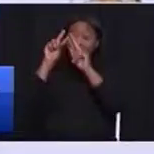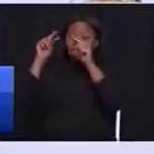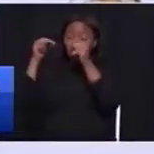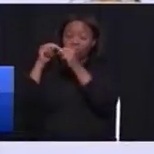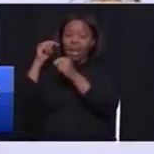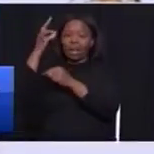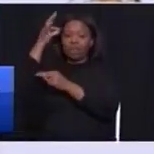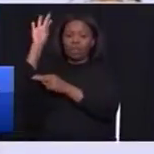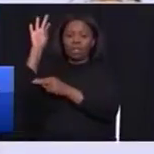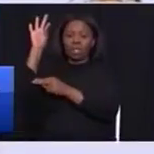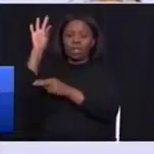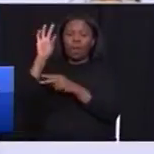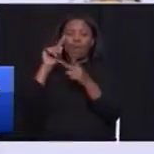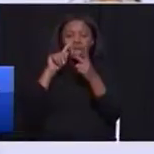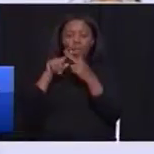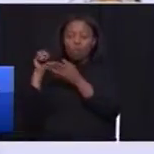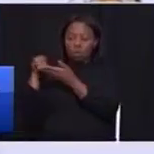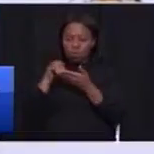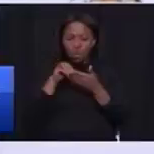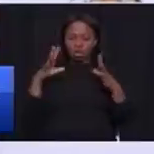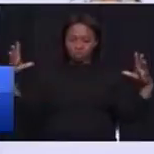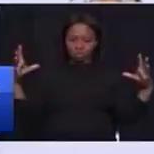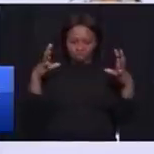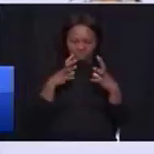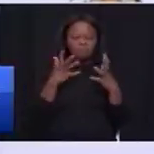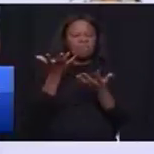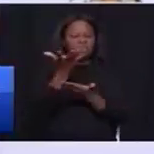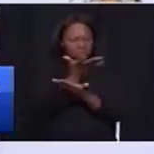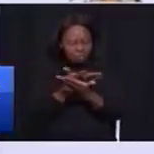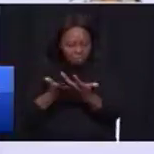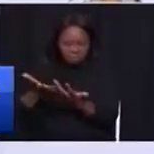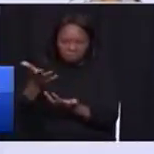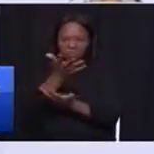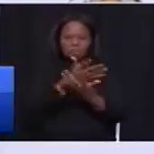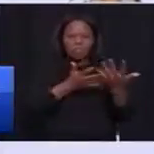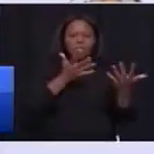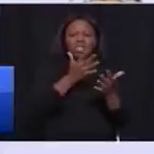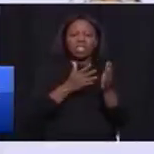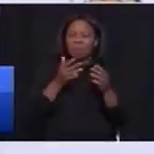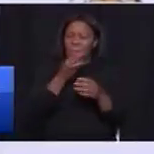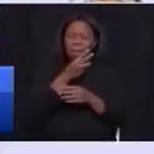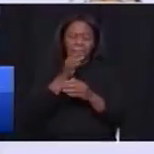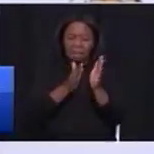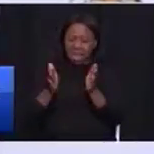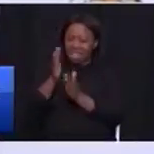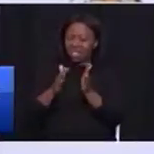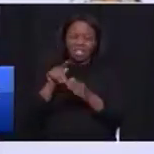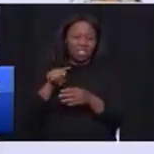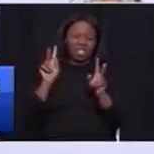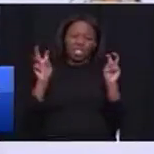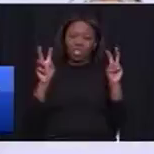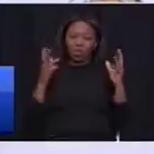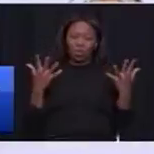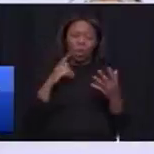Deputy Minister Pax Tawu, we want to bring national government into this to ensure we manage this issue and ensure there